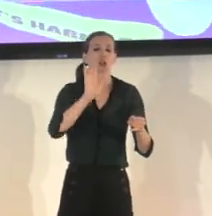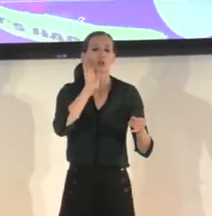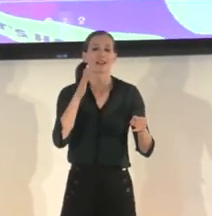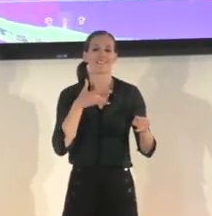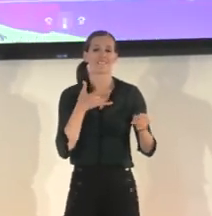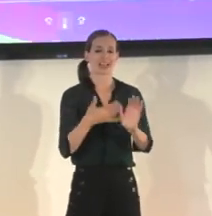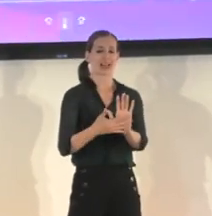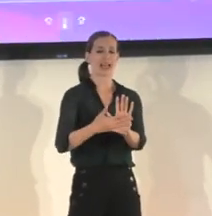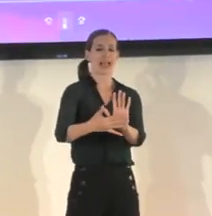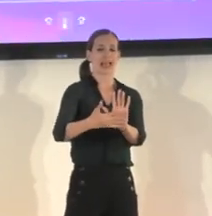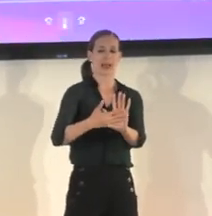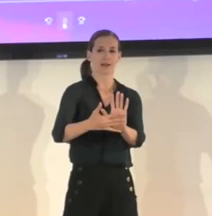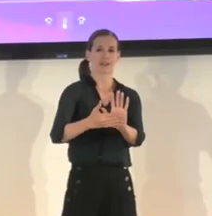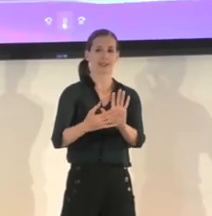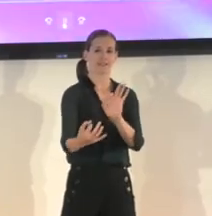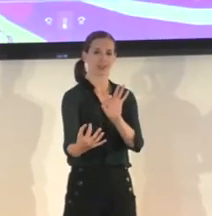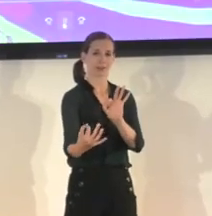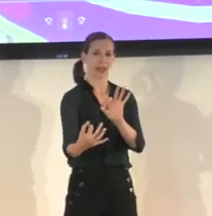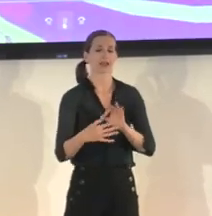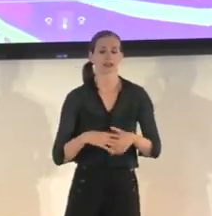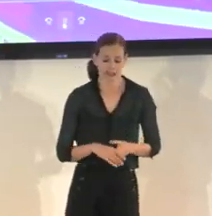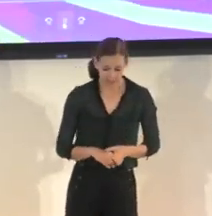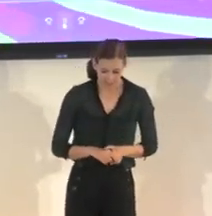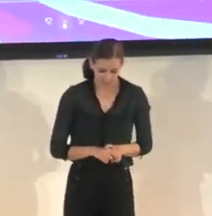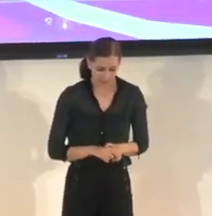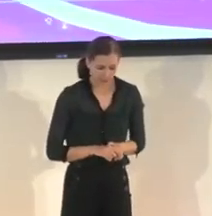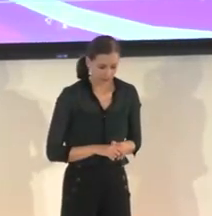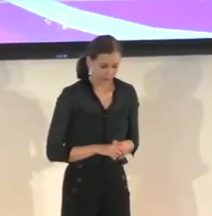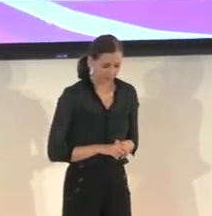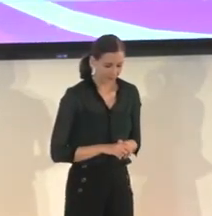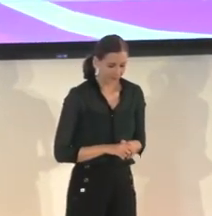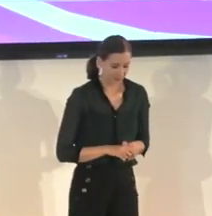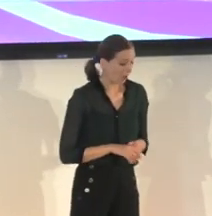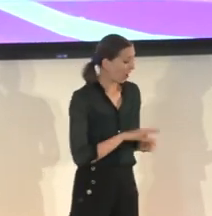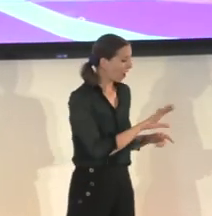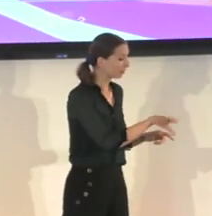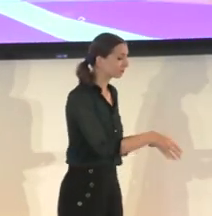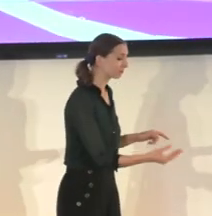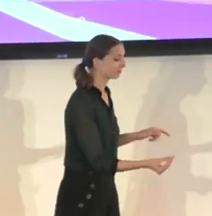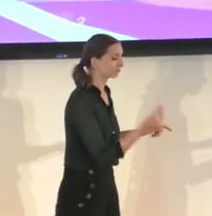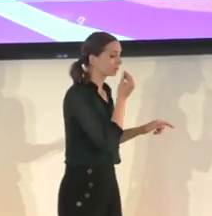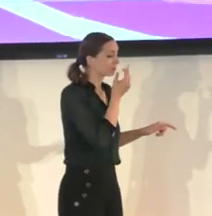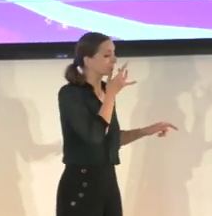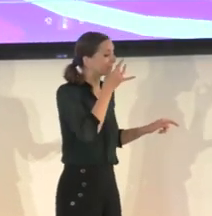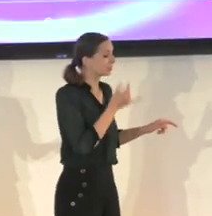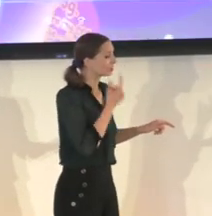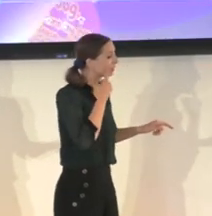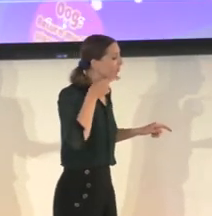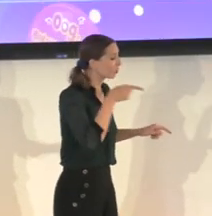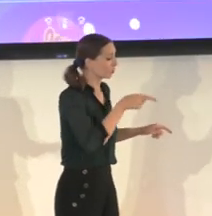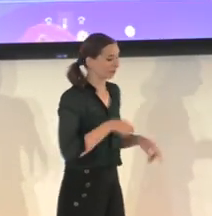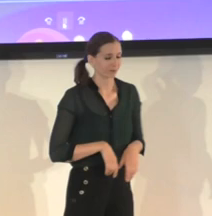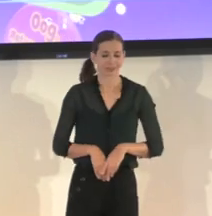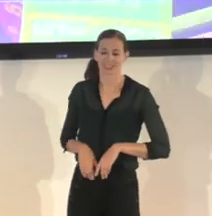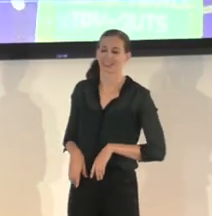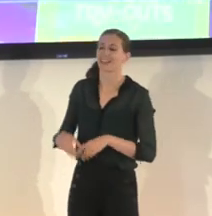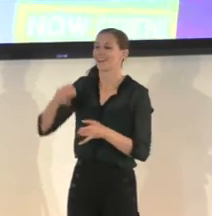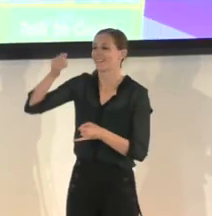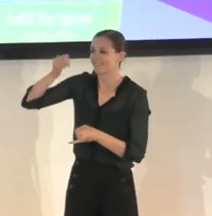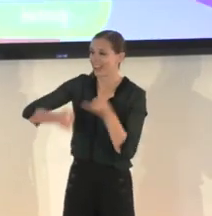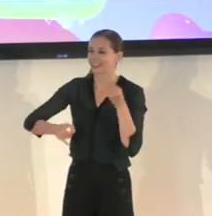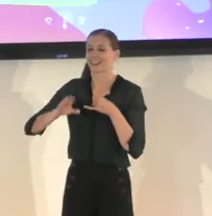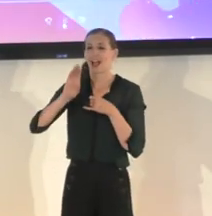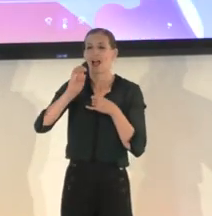fish, a bleb, or you. And finally, object descriptions. This assistive audio feature acts like a screen reader, but in virtual